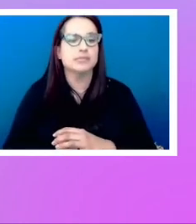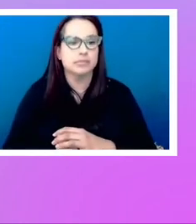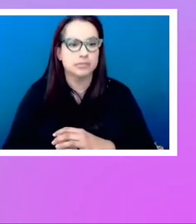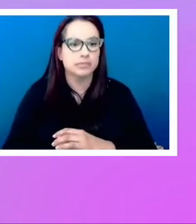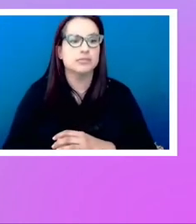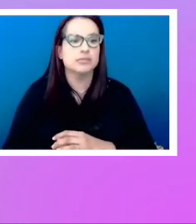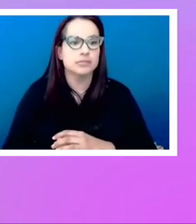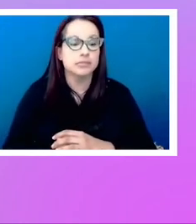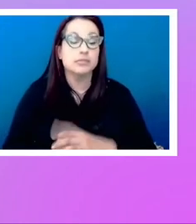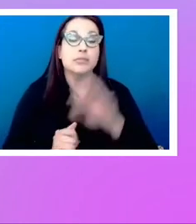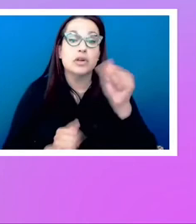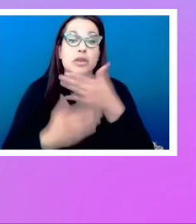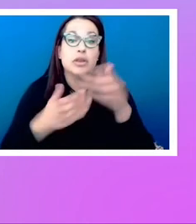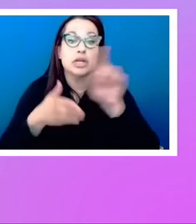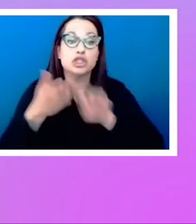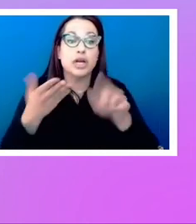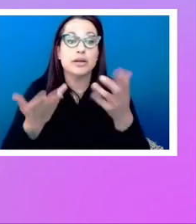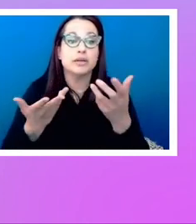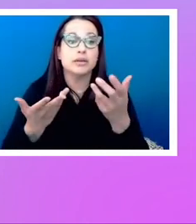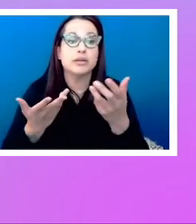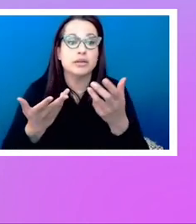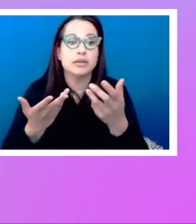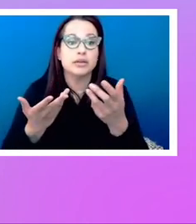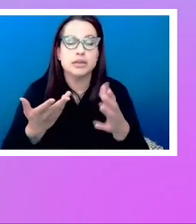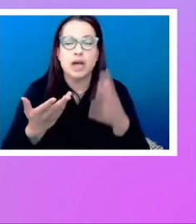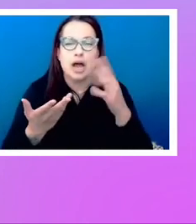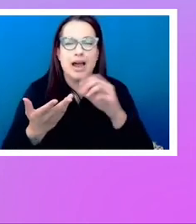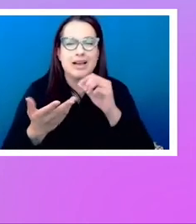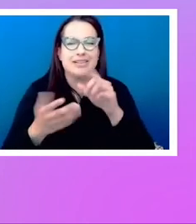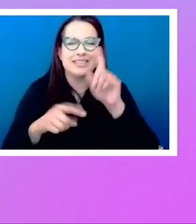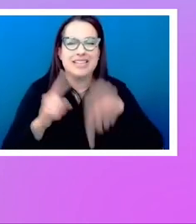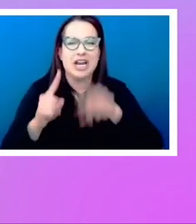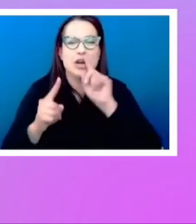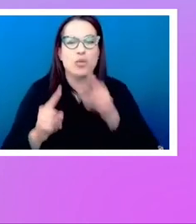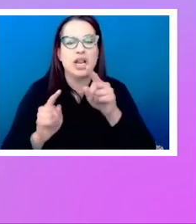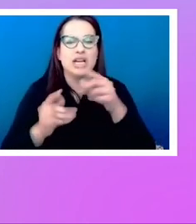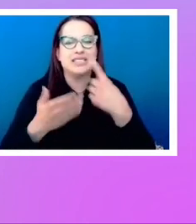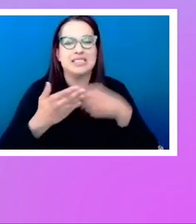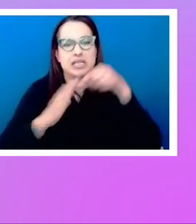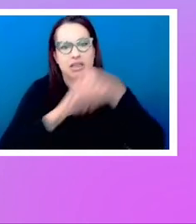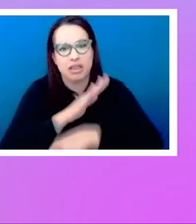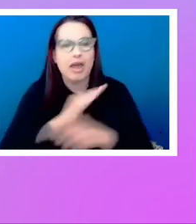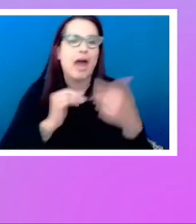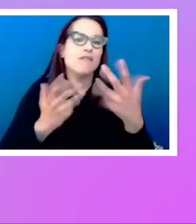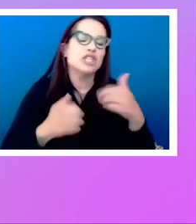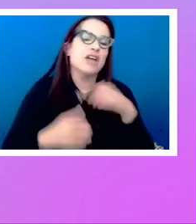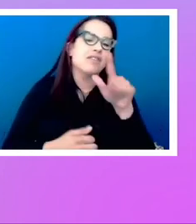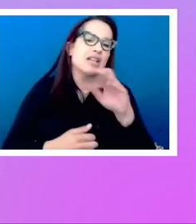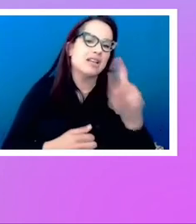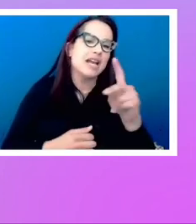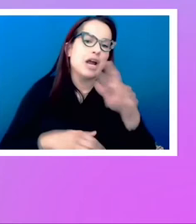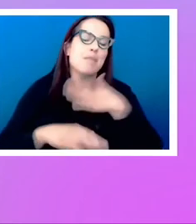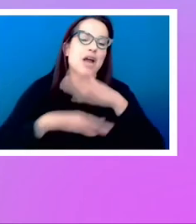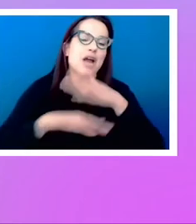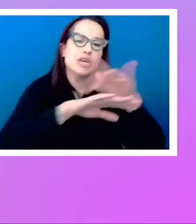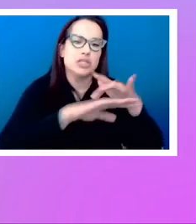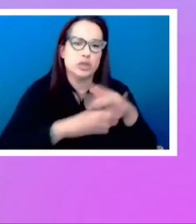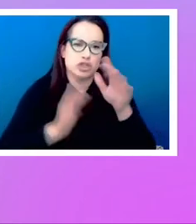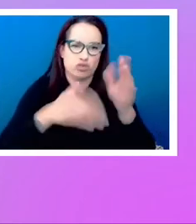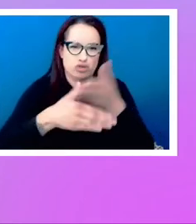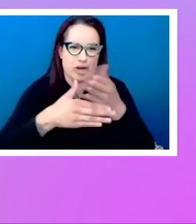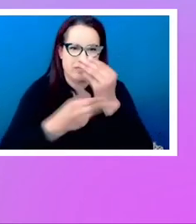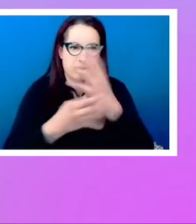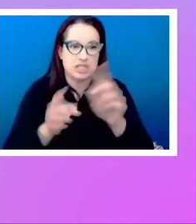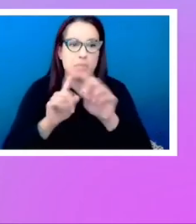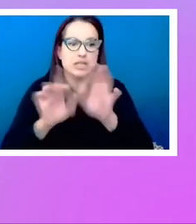And the other thing to check, and I've not really talked too much about this, I've actually got a link in my resources to some information about this. Do check that